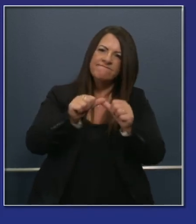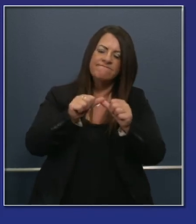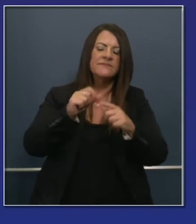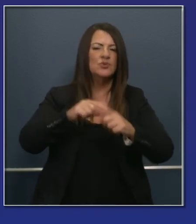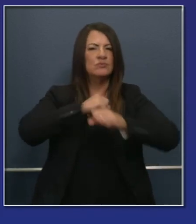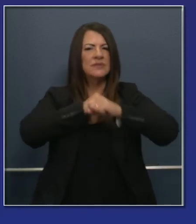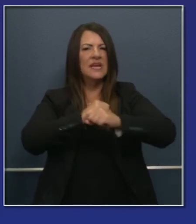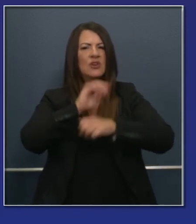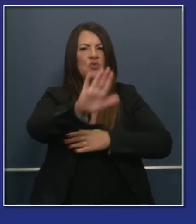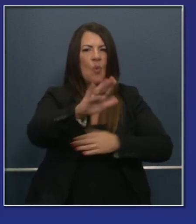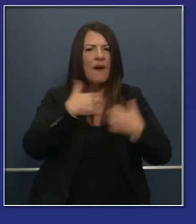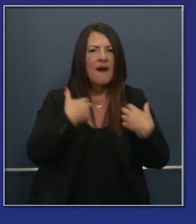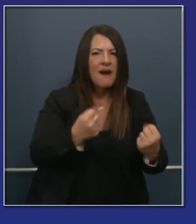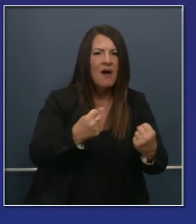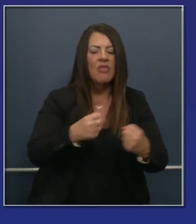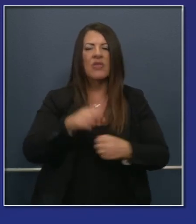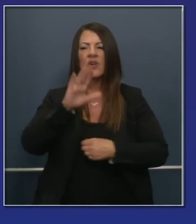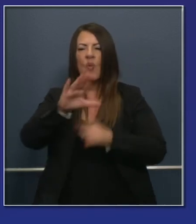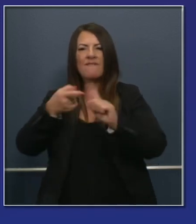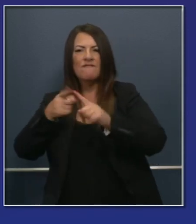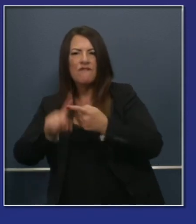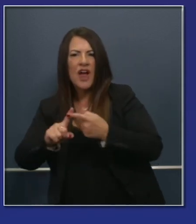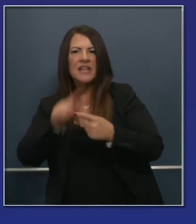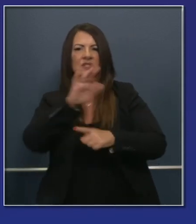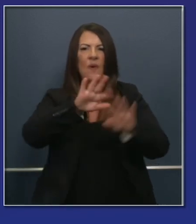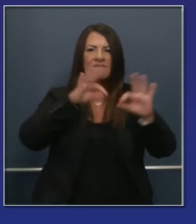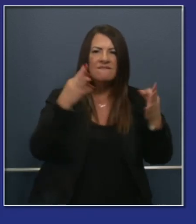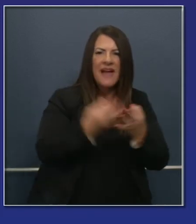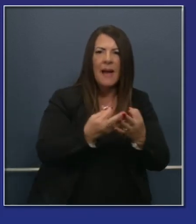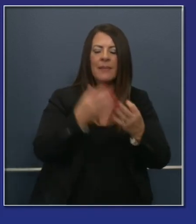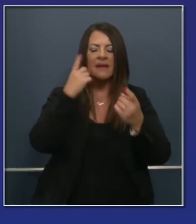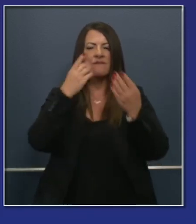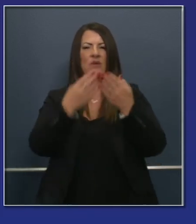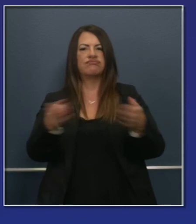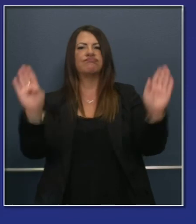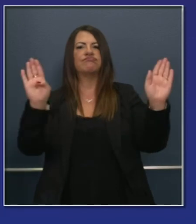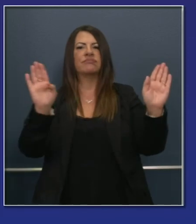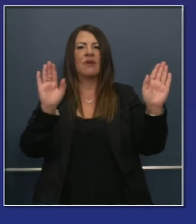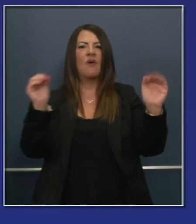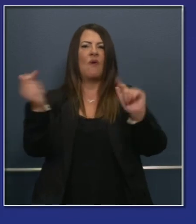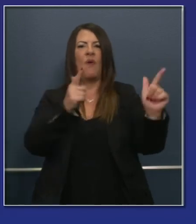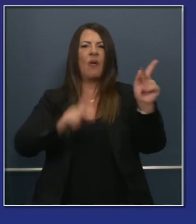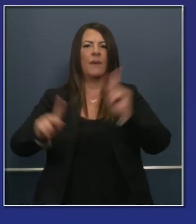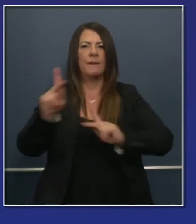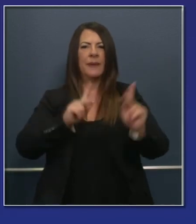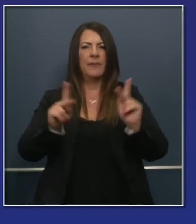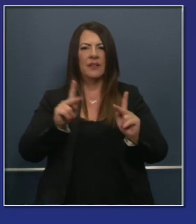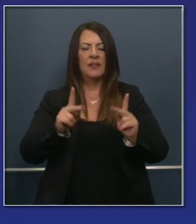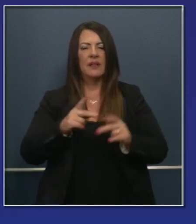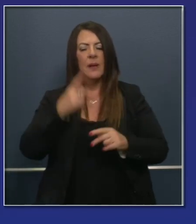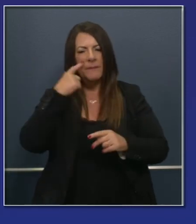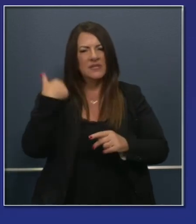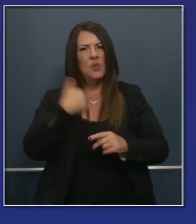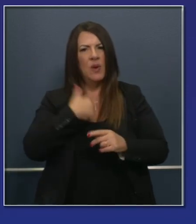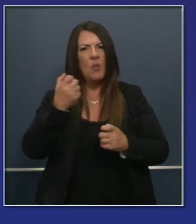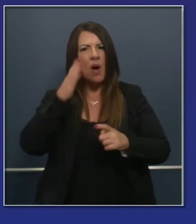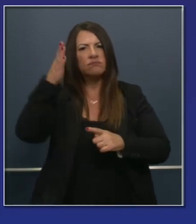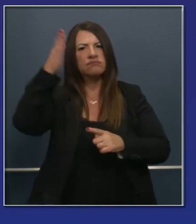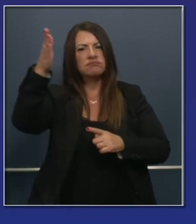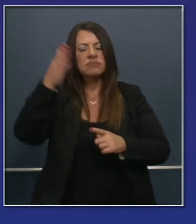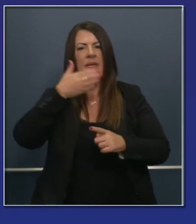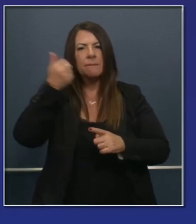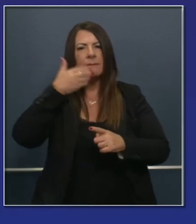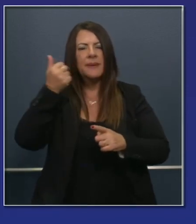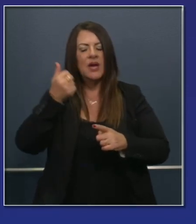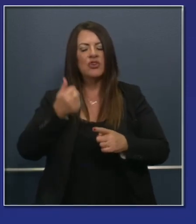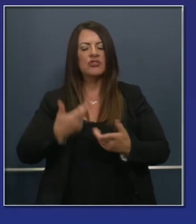but to their friends, family, loved ones, and the broader community and the society. We're trying to rebuild after this pandemic. Care capacity in